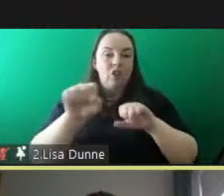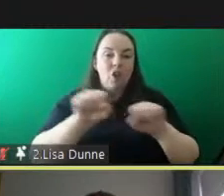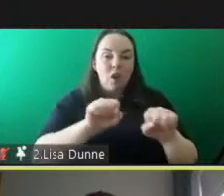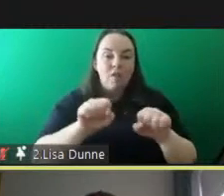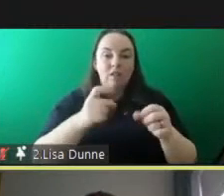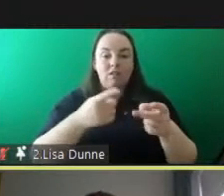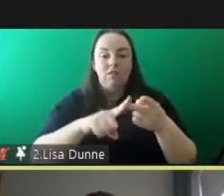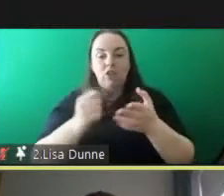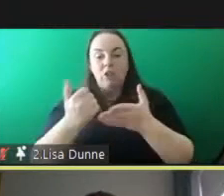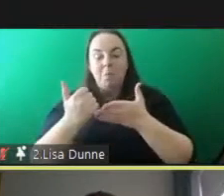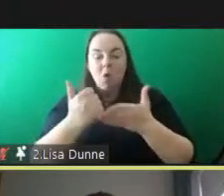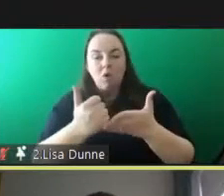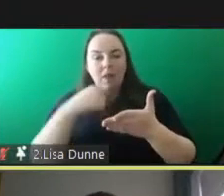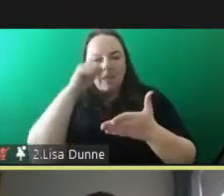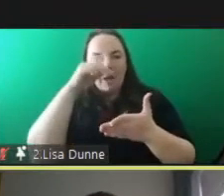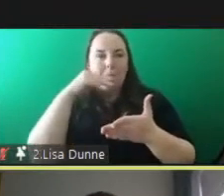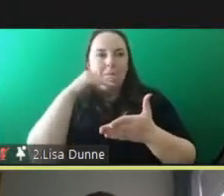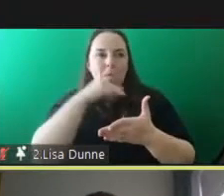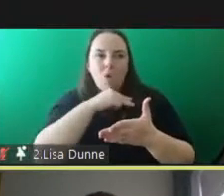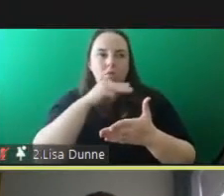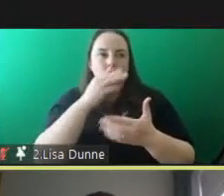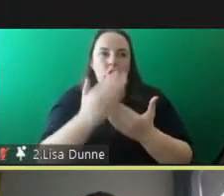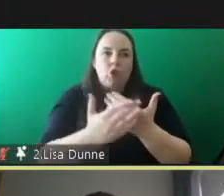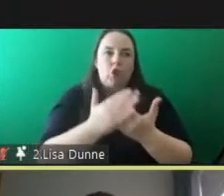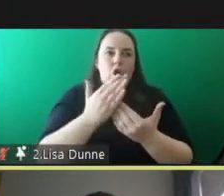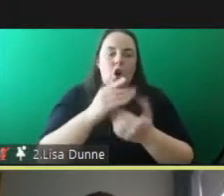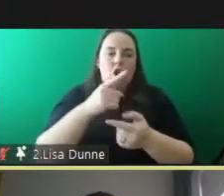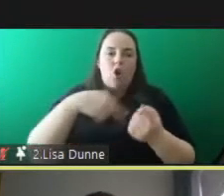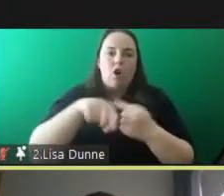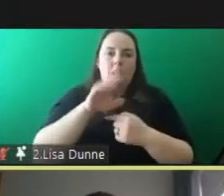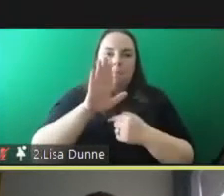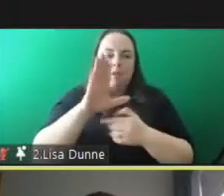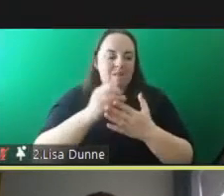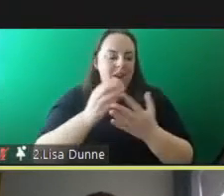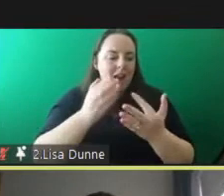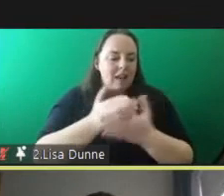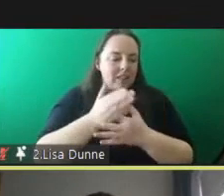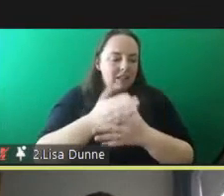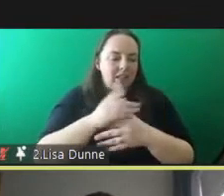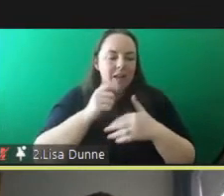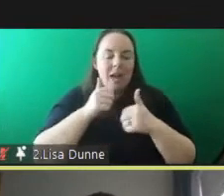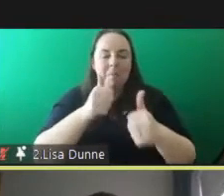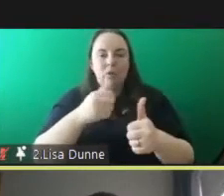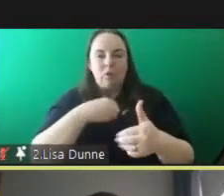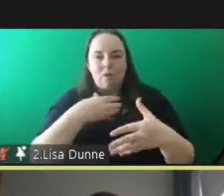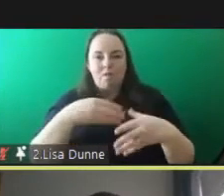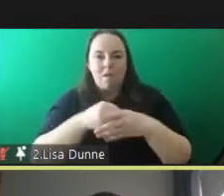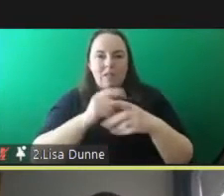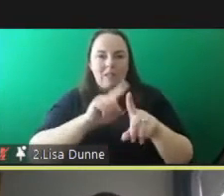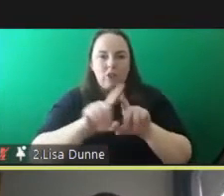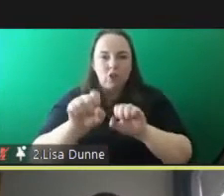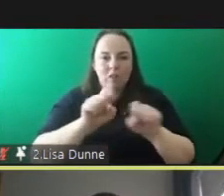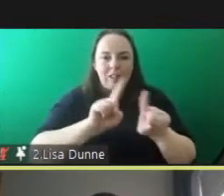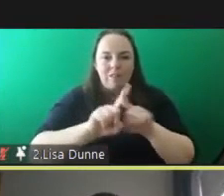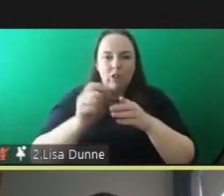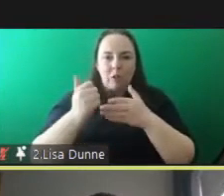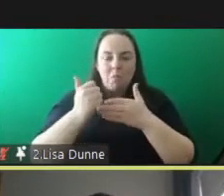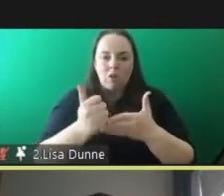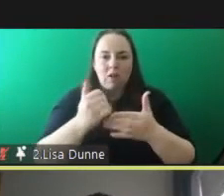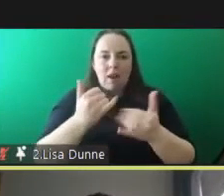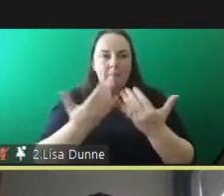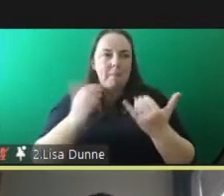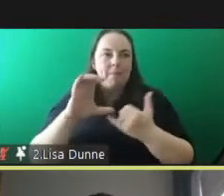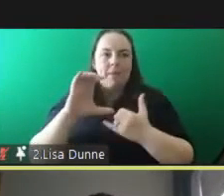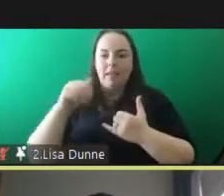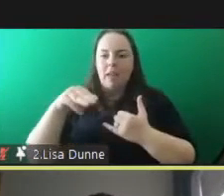it's critical that young people have access to uh and are able to avail of the range of services and supports and that could be the likes of calms